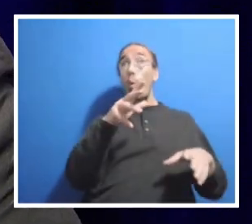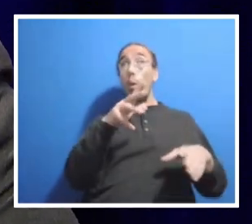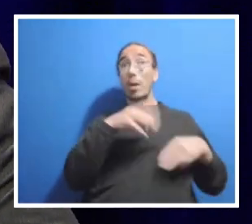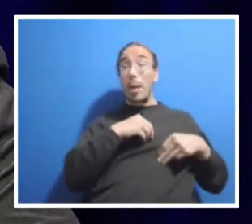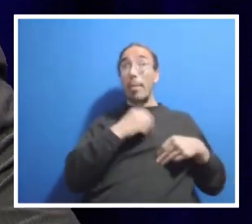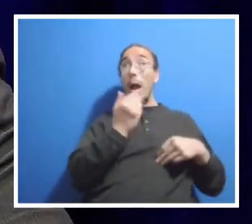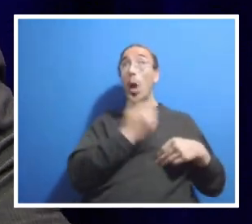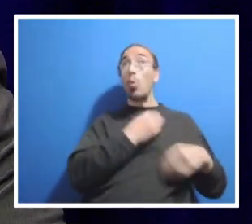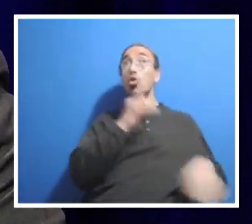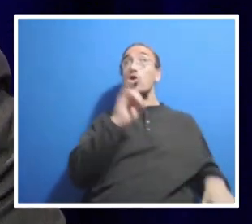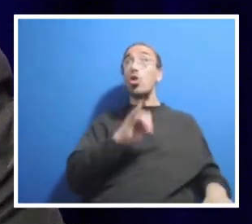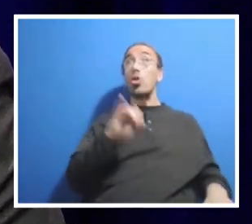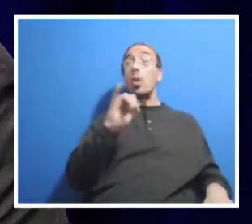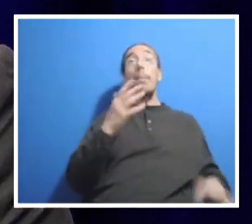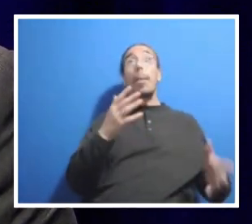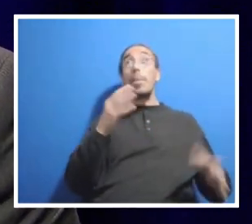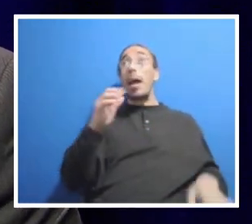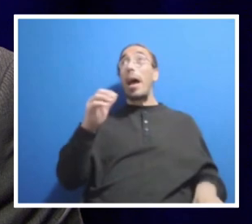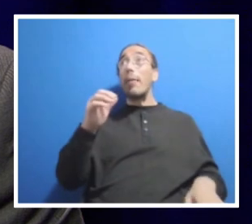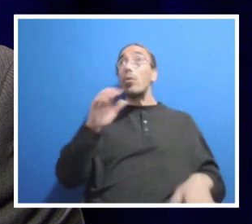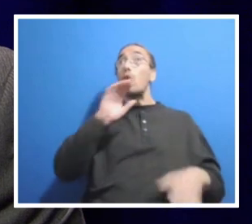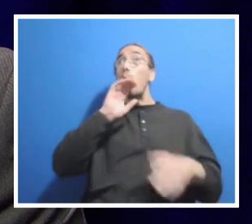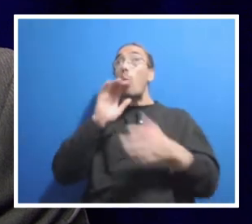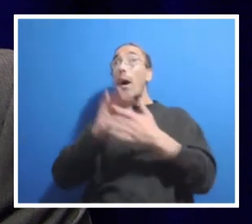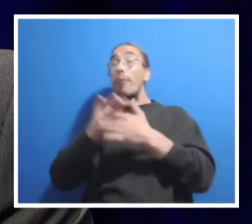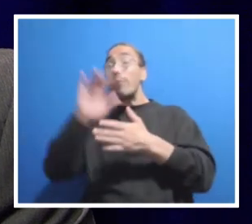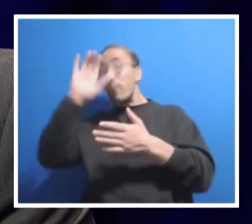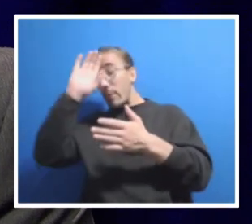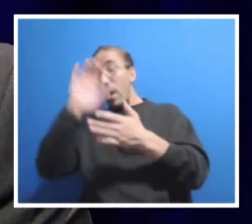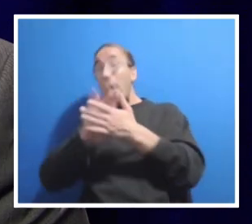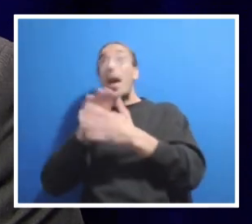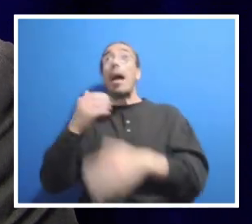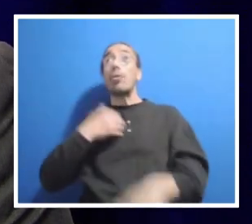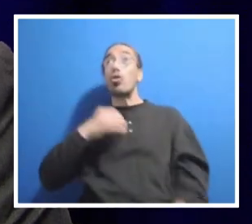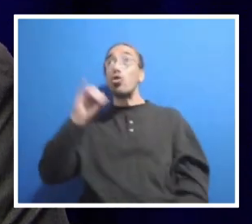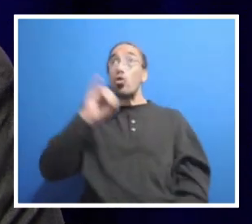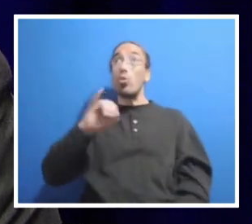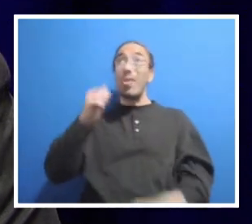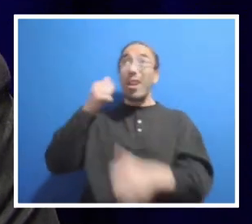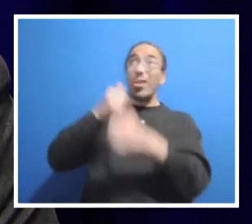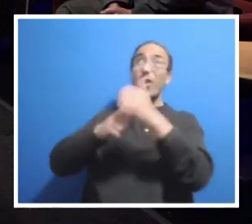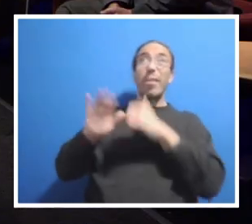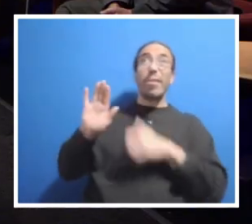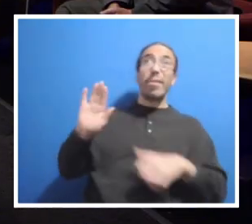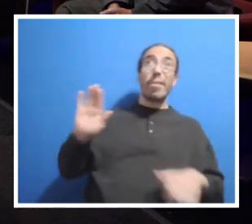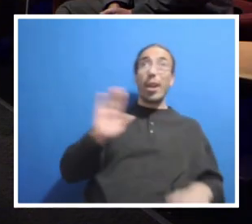they have insurance through a spouse or through personal to offset the savings to the university?